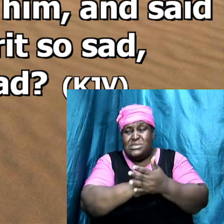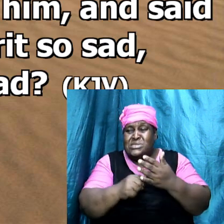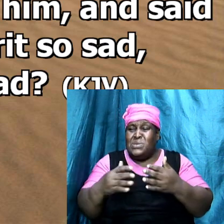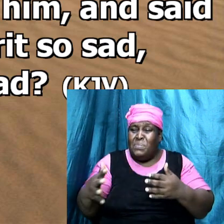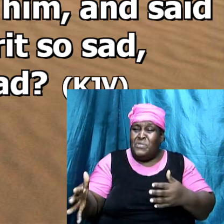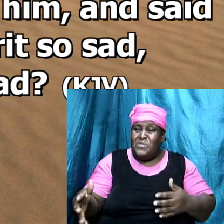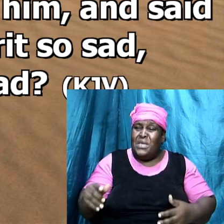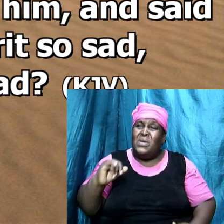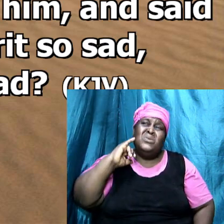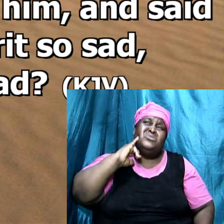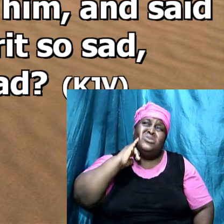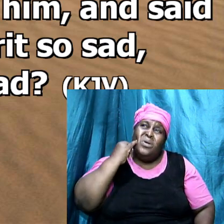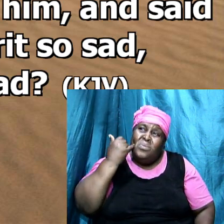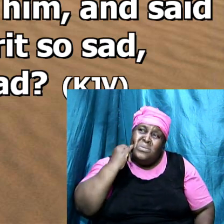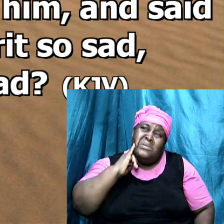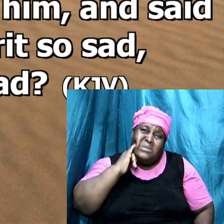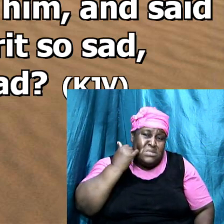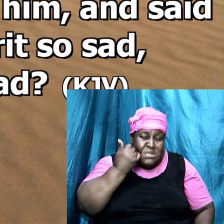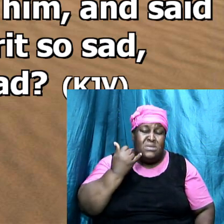eat any bread